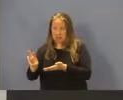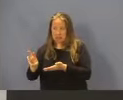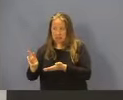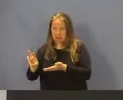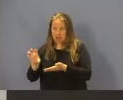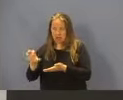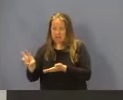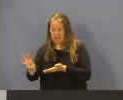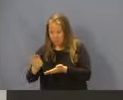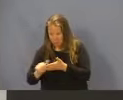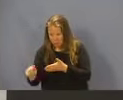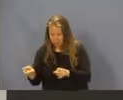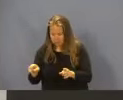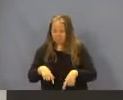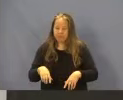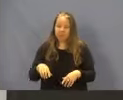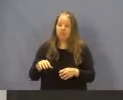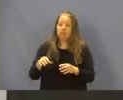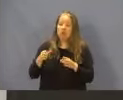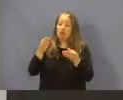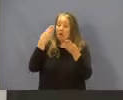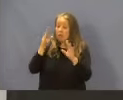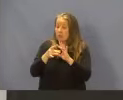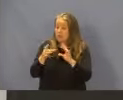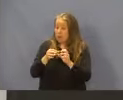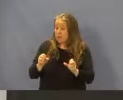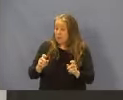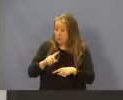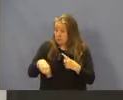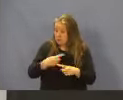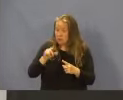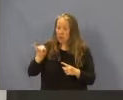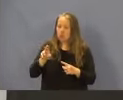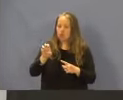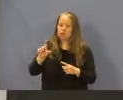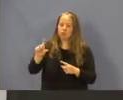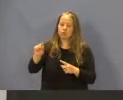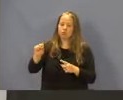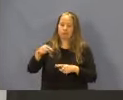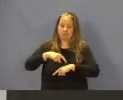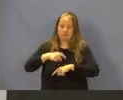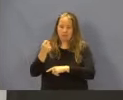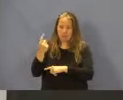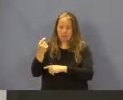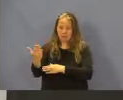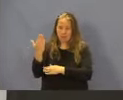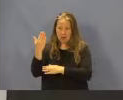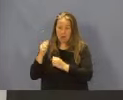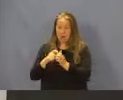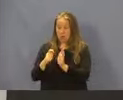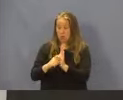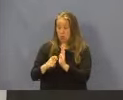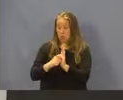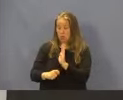An opportunity for public comment will be held on June 20th at 11 a.m. with written